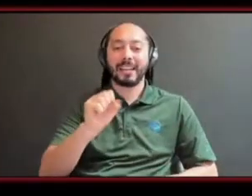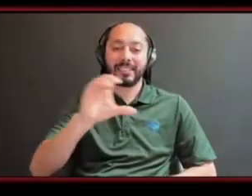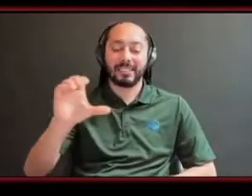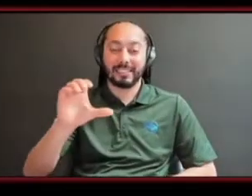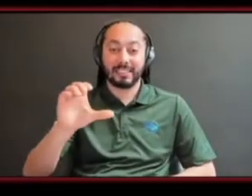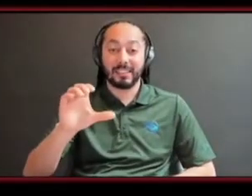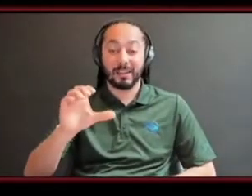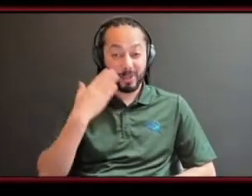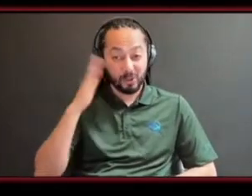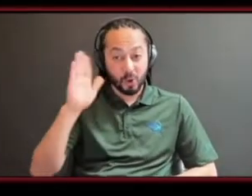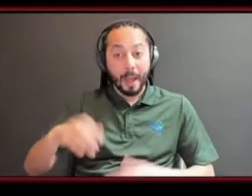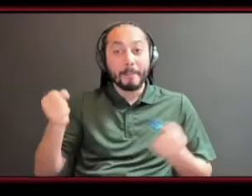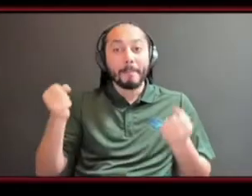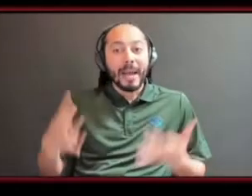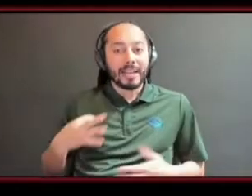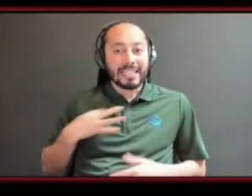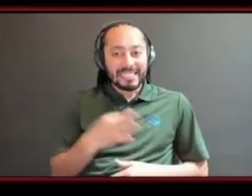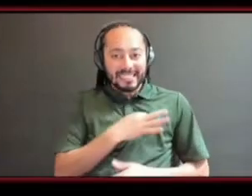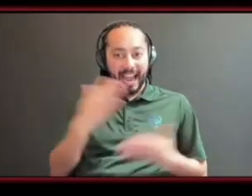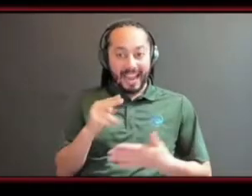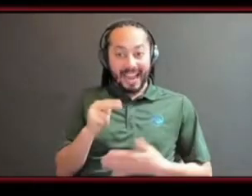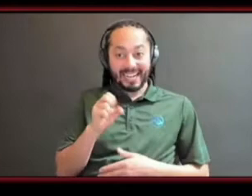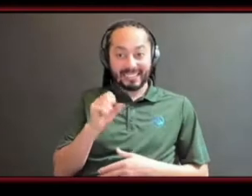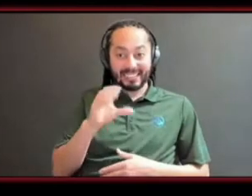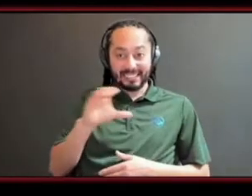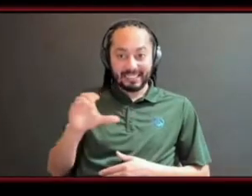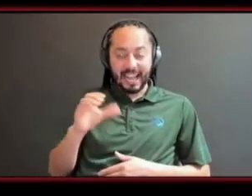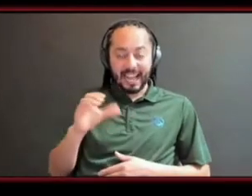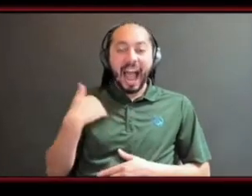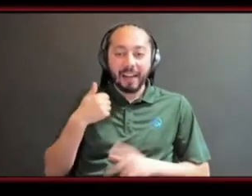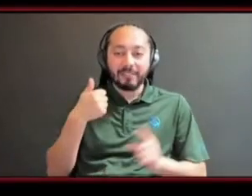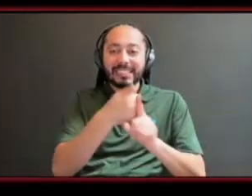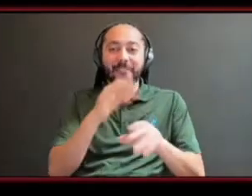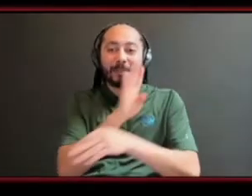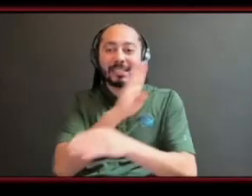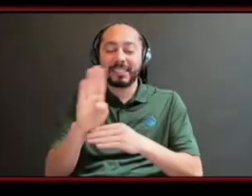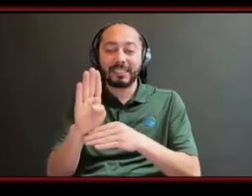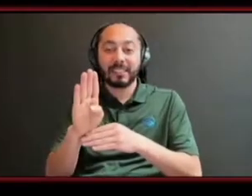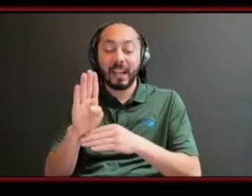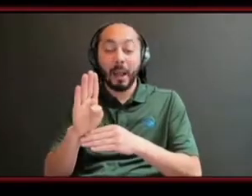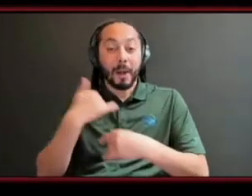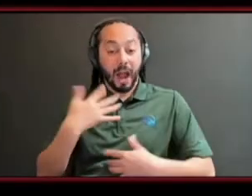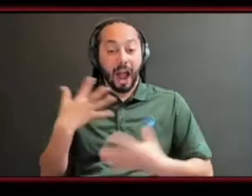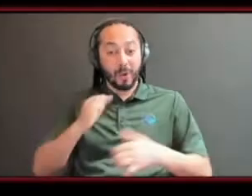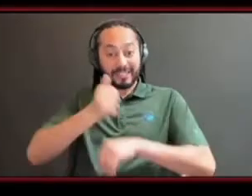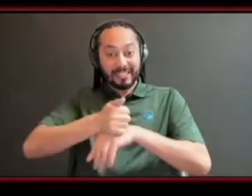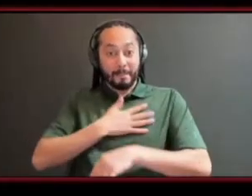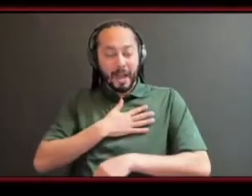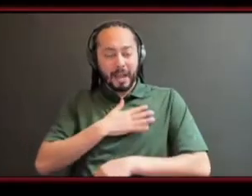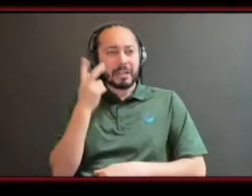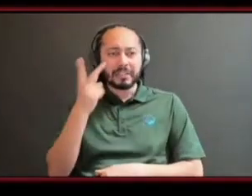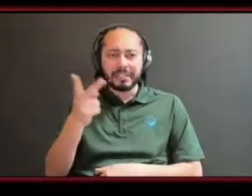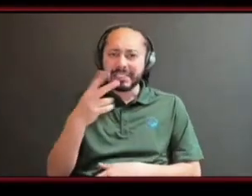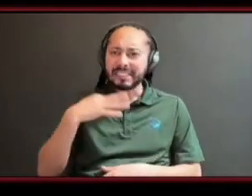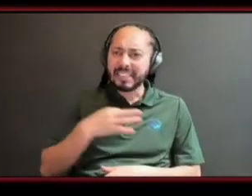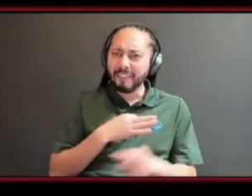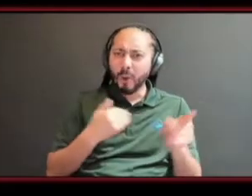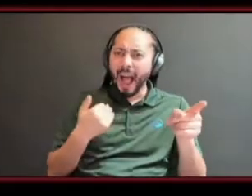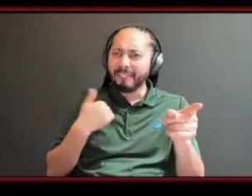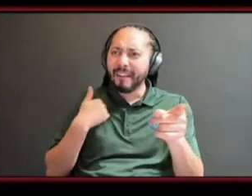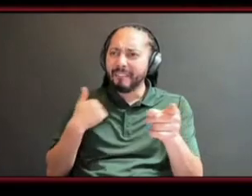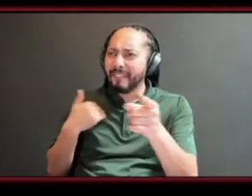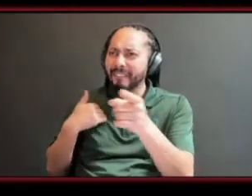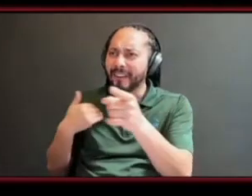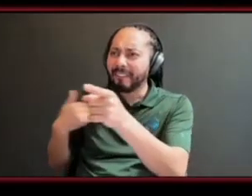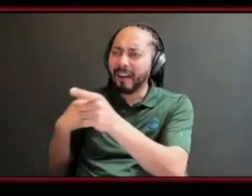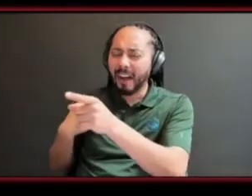so one of the reasons i wanted to do a private practice because a lot of people that i work with have their own so i could see it in the staff and then what i realized